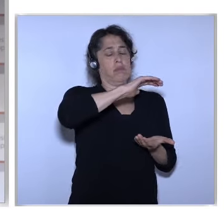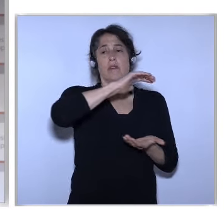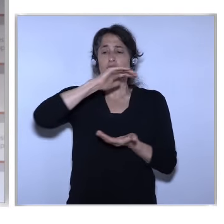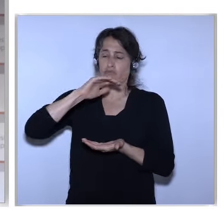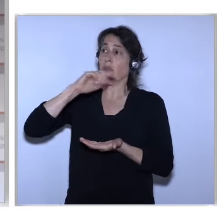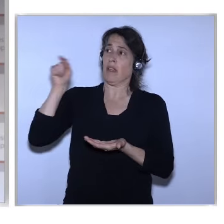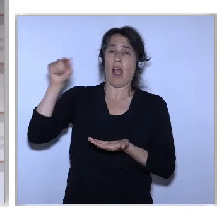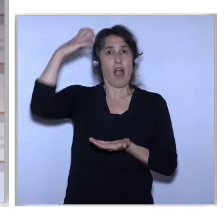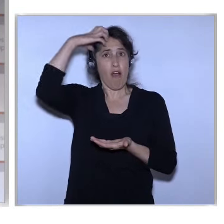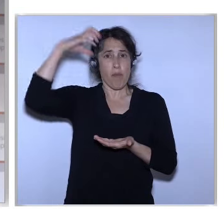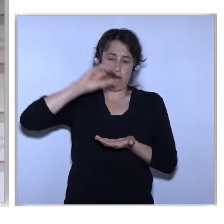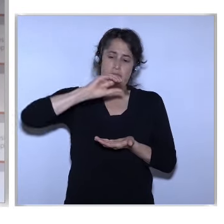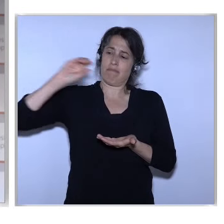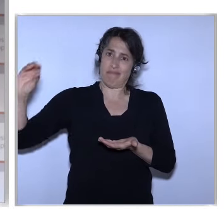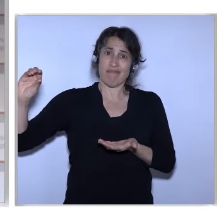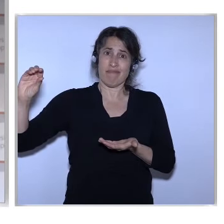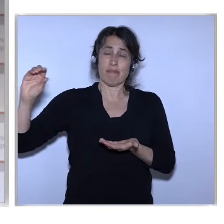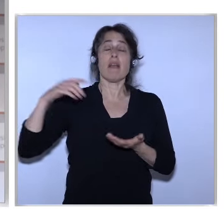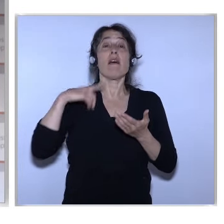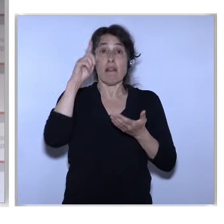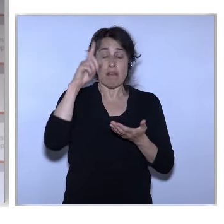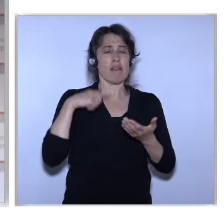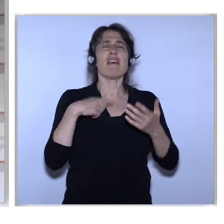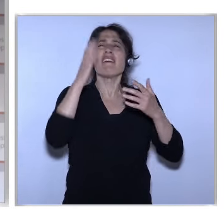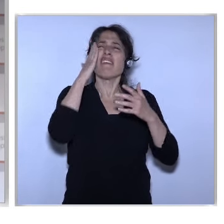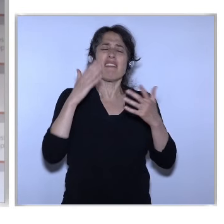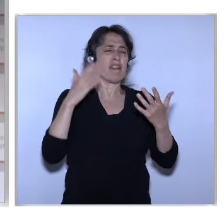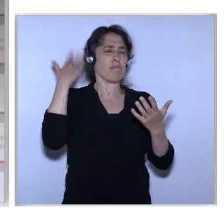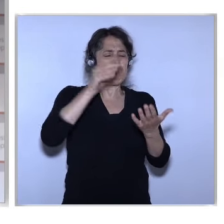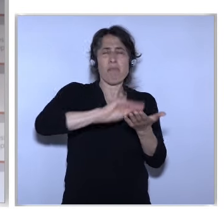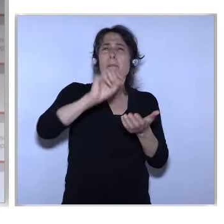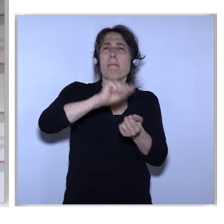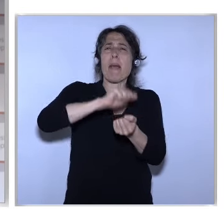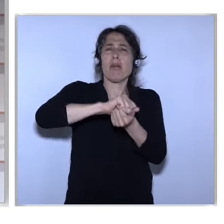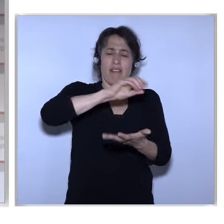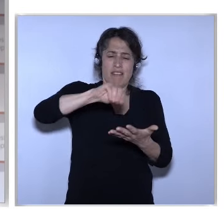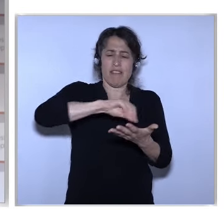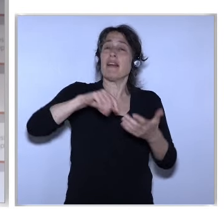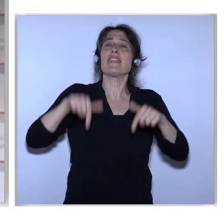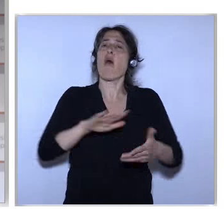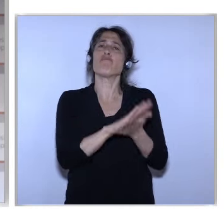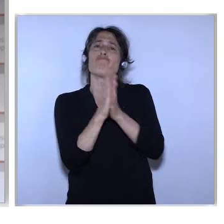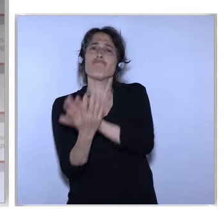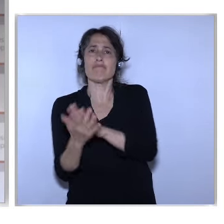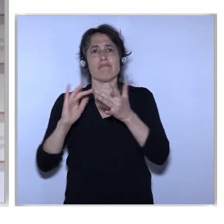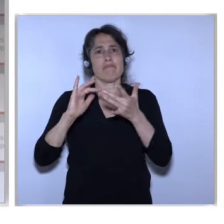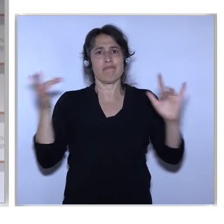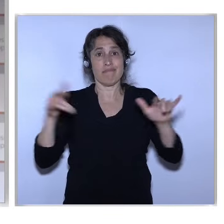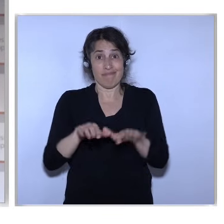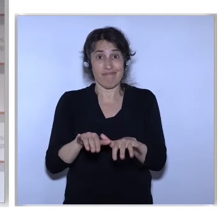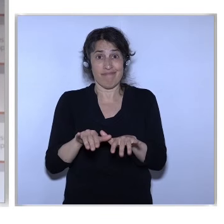That And You Do Not Take On The Lens That I Just Been Describing And Forgo The Fact That There Is One In Five